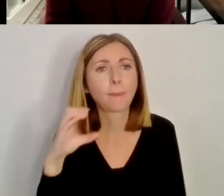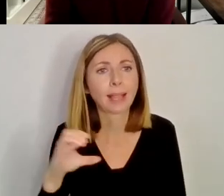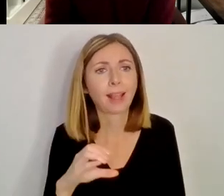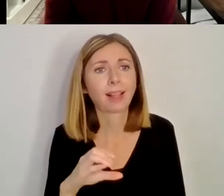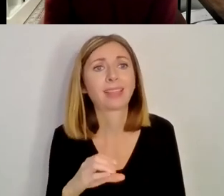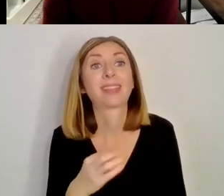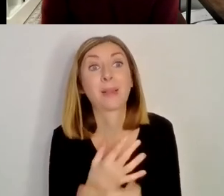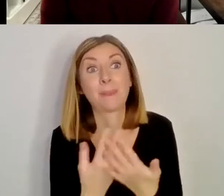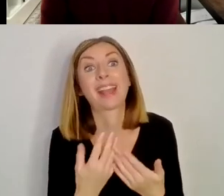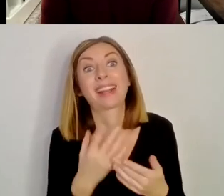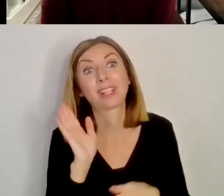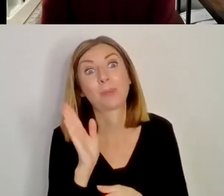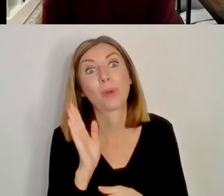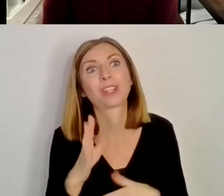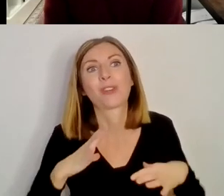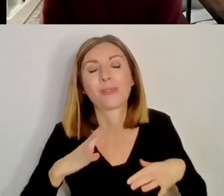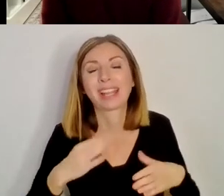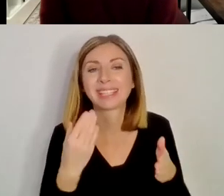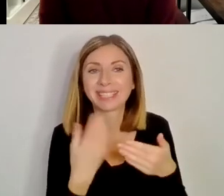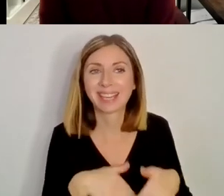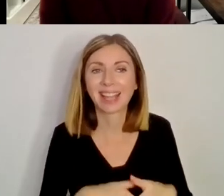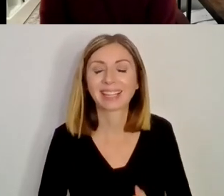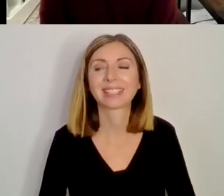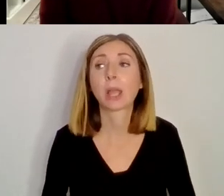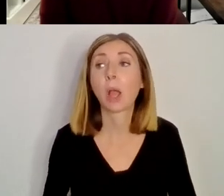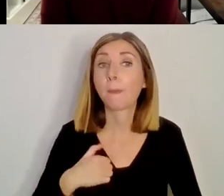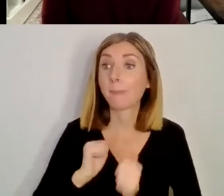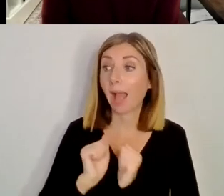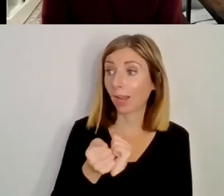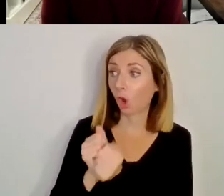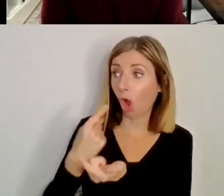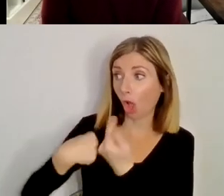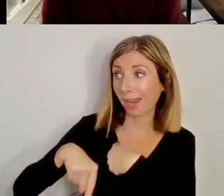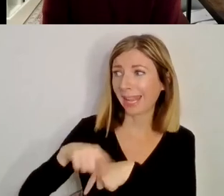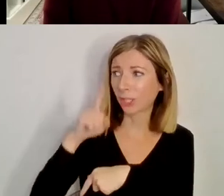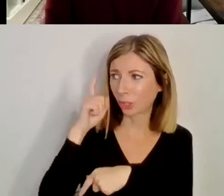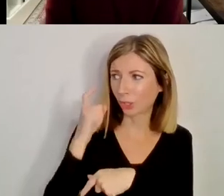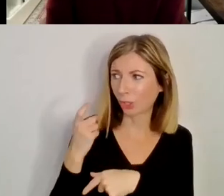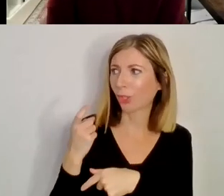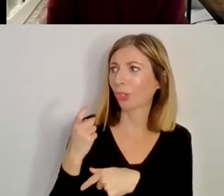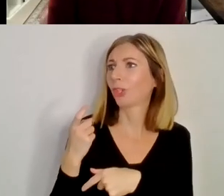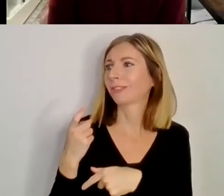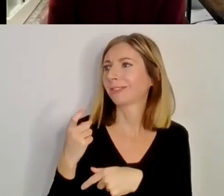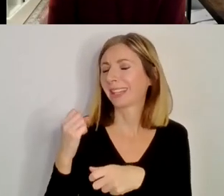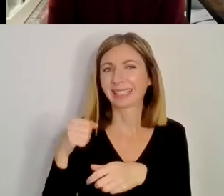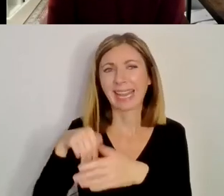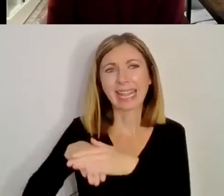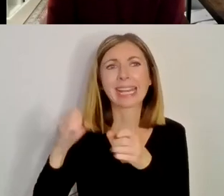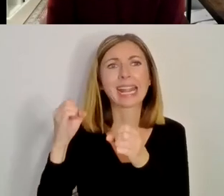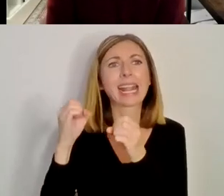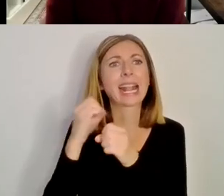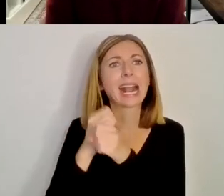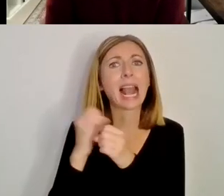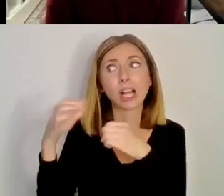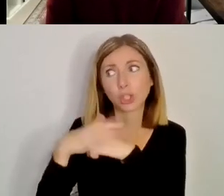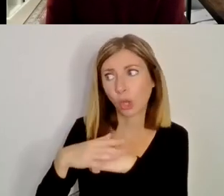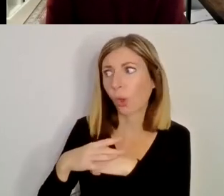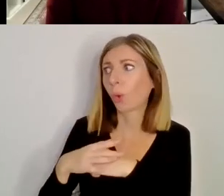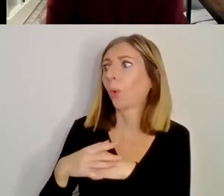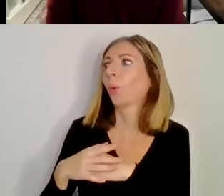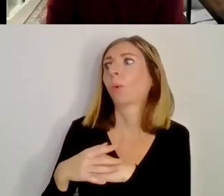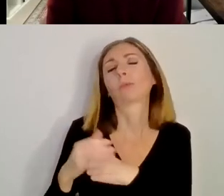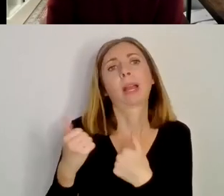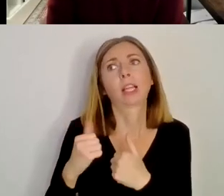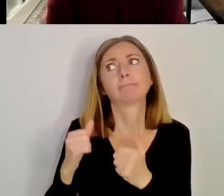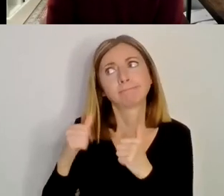uh, and I think, um, some of my colleagues too could probably better, uh, speak in Glasgow, could, uh, speak, some of my distinguished colleagues